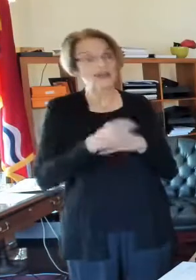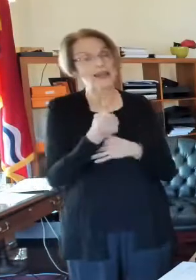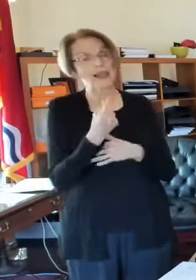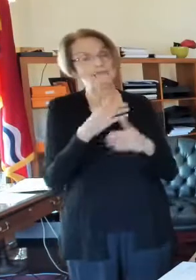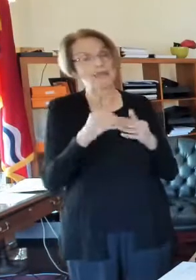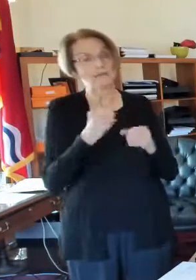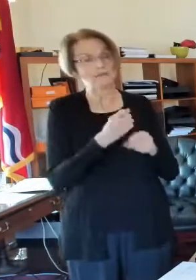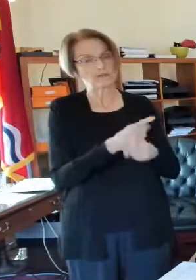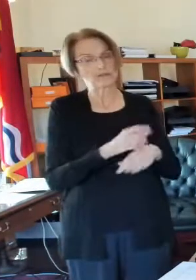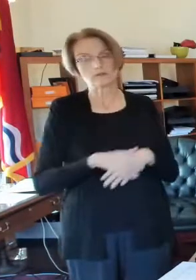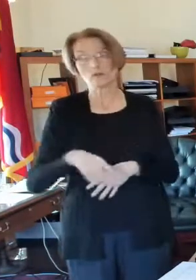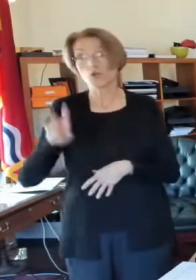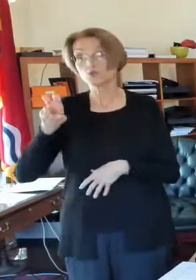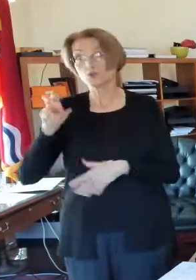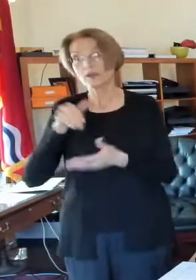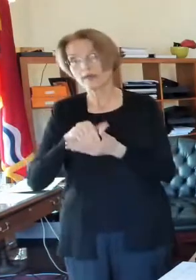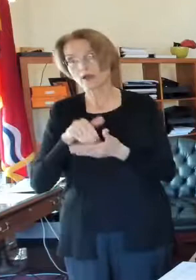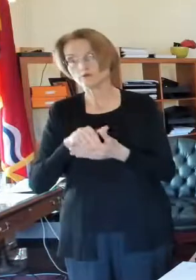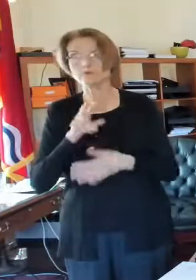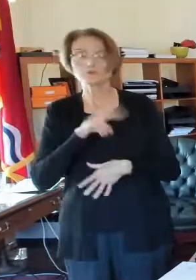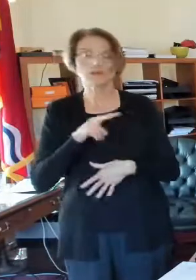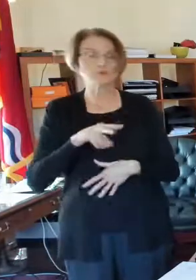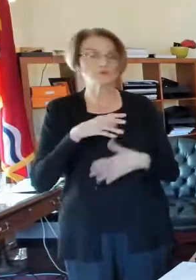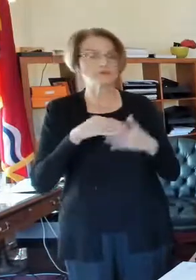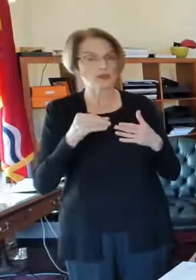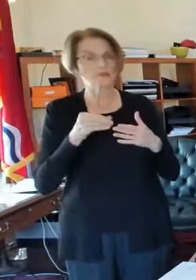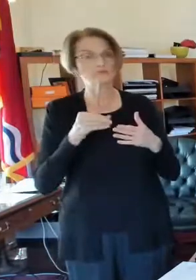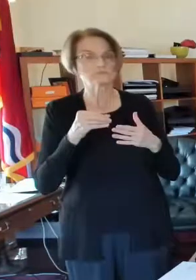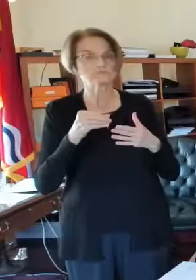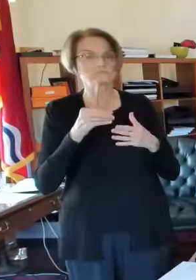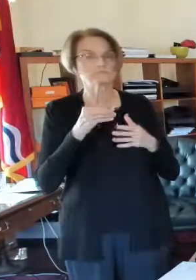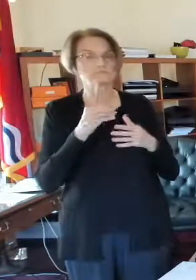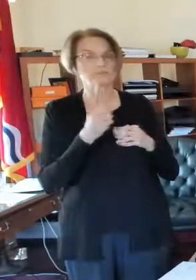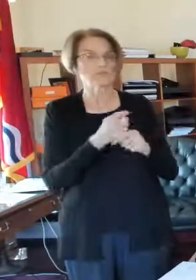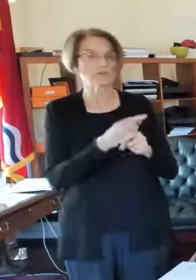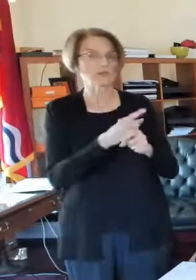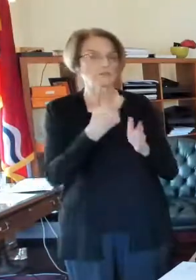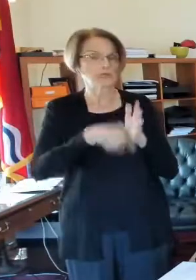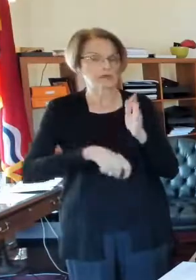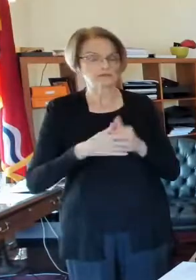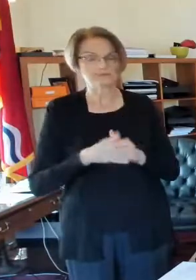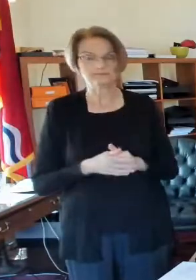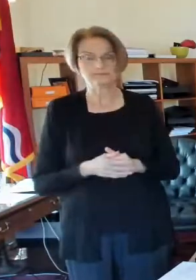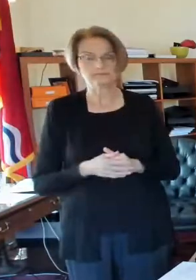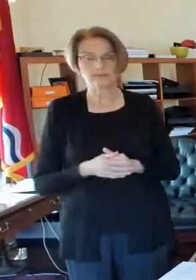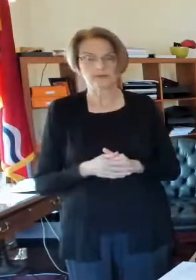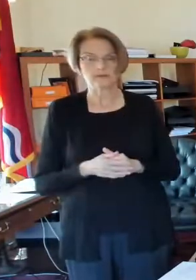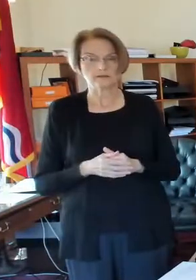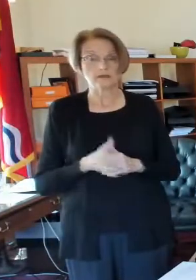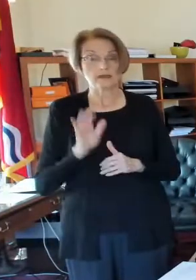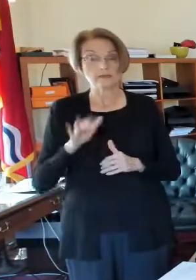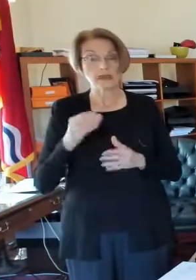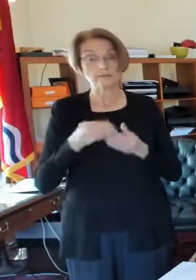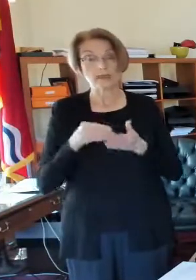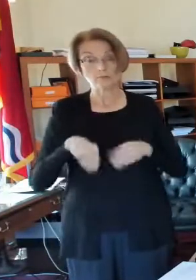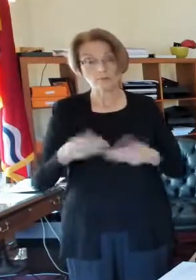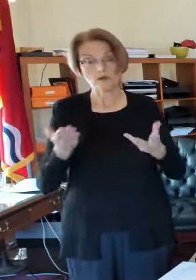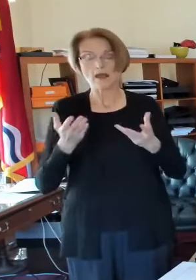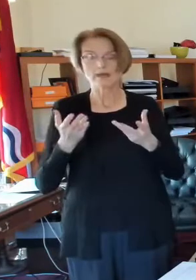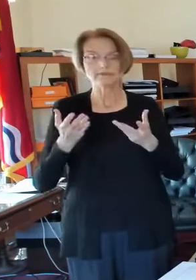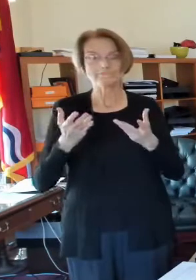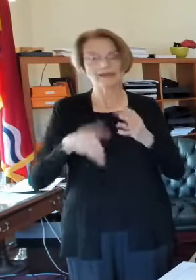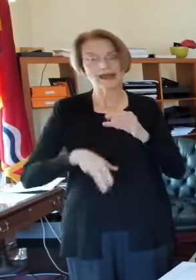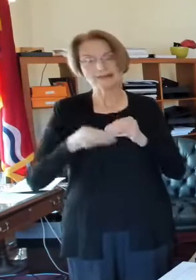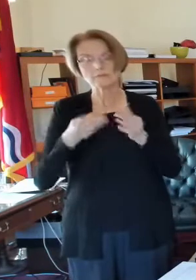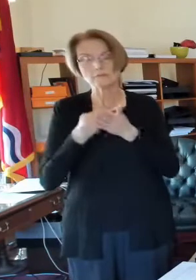A house that's worth $200,000, that's about $22 a year. So, that will provide additional funding for early